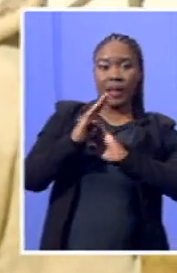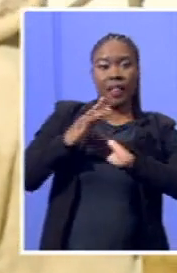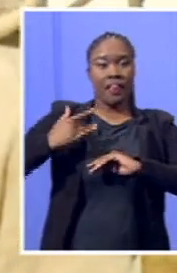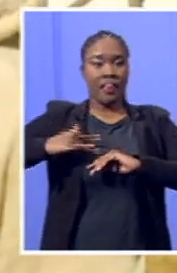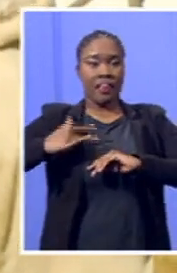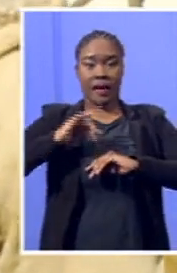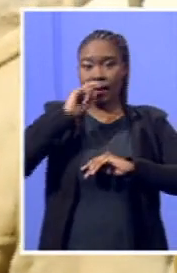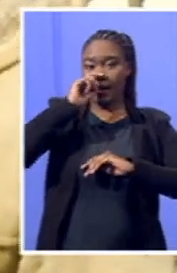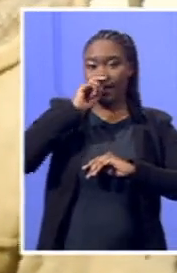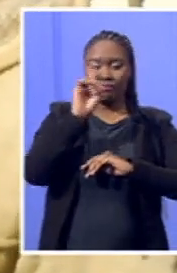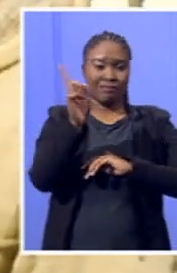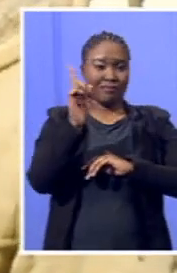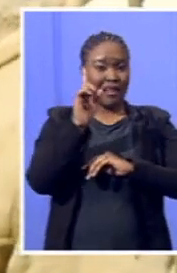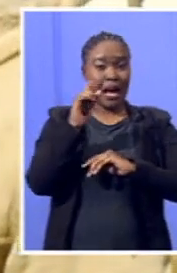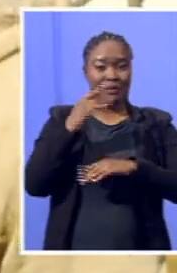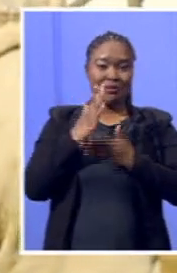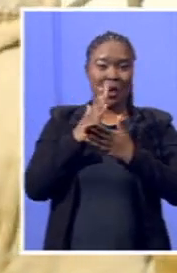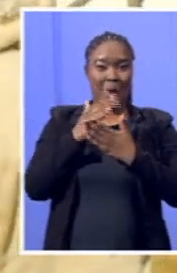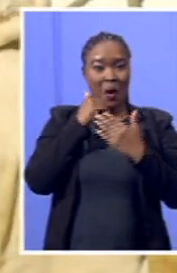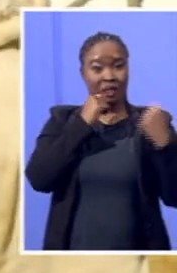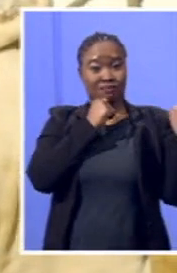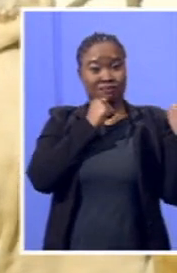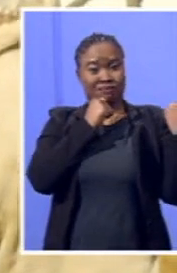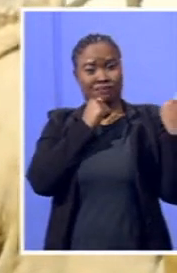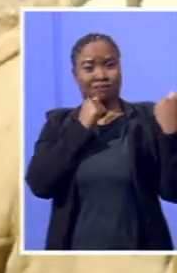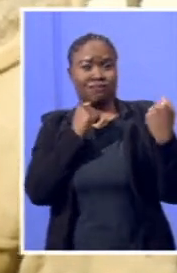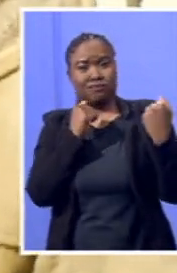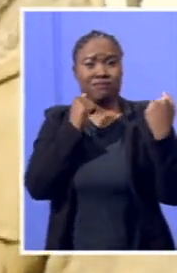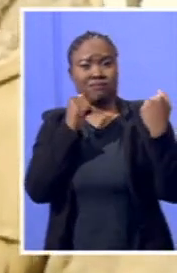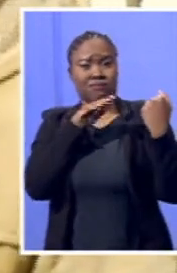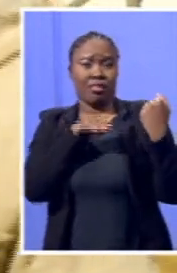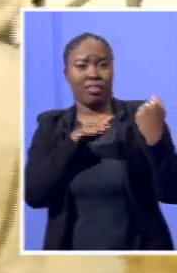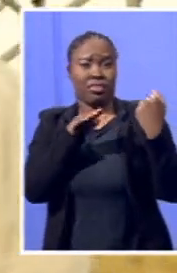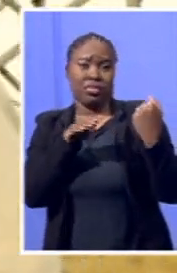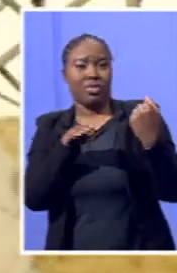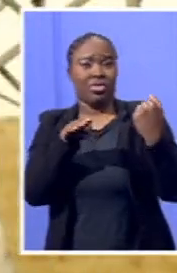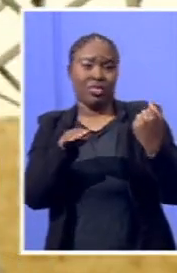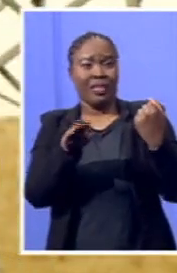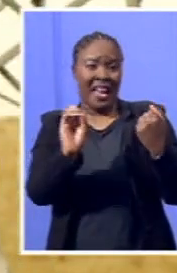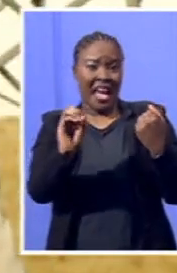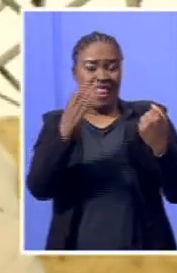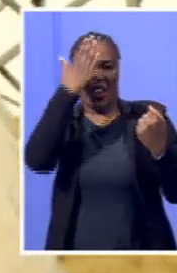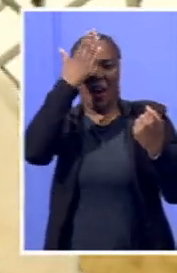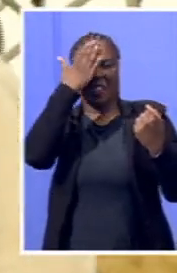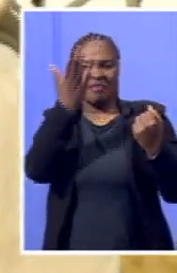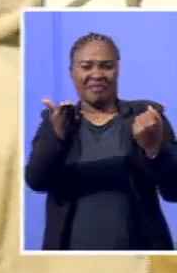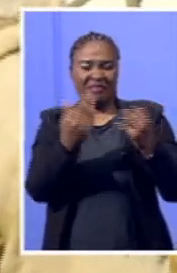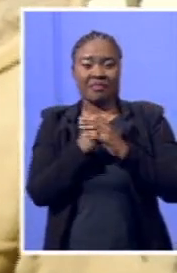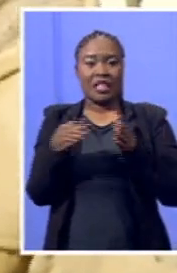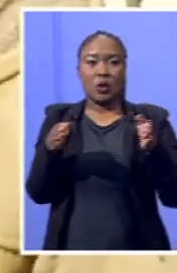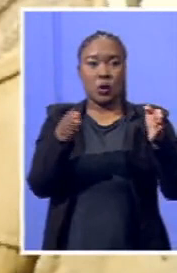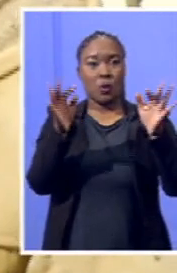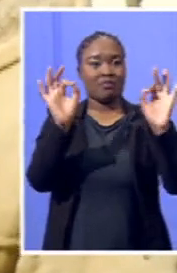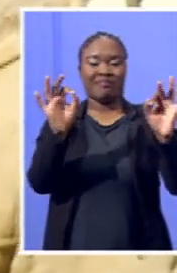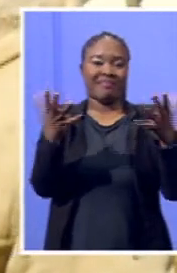that you were struggling on the way to come here in terms of the road. And we also have a huge challenge of crime,